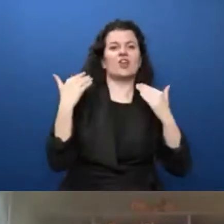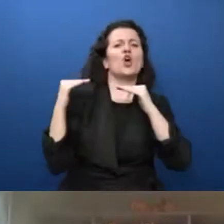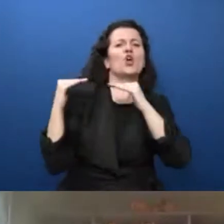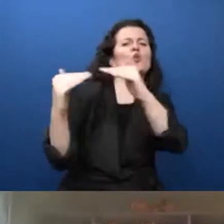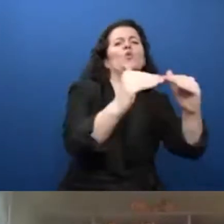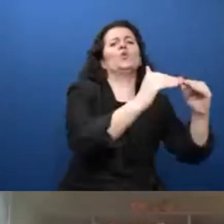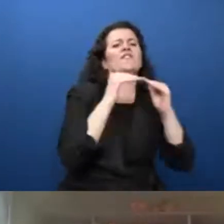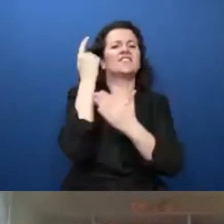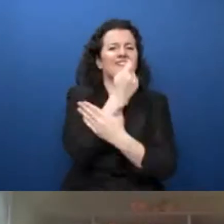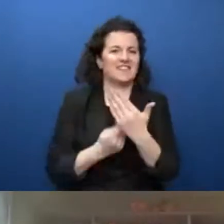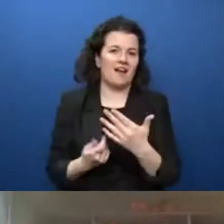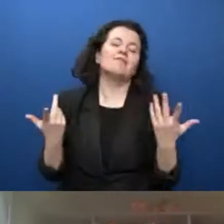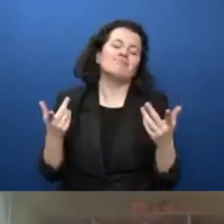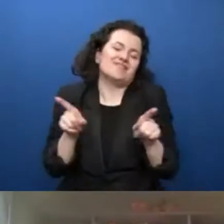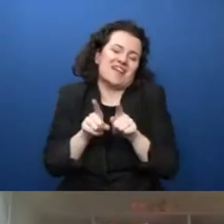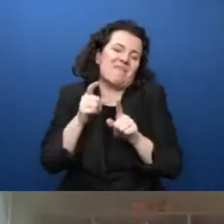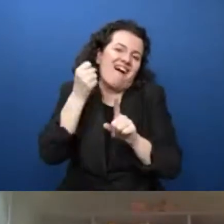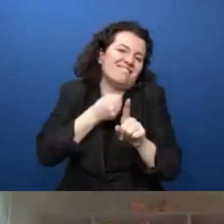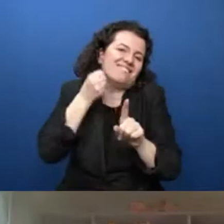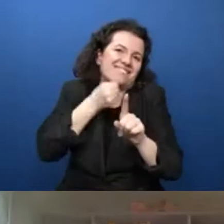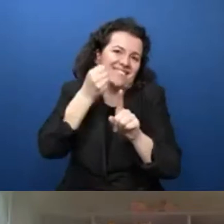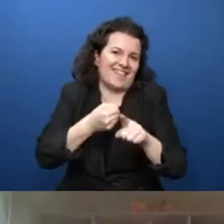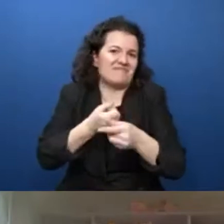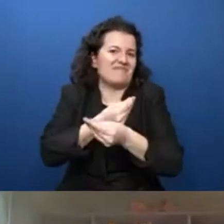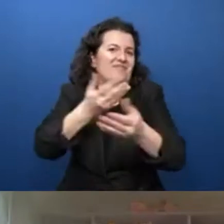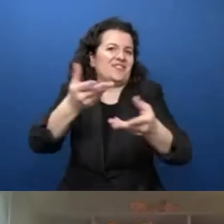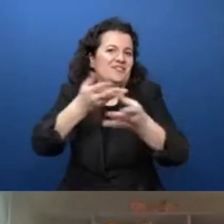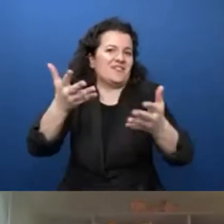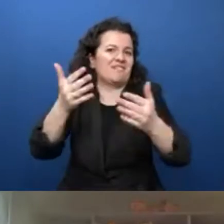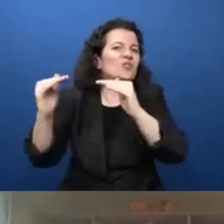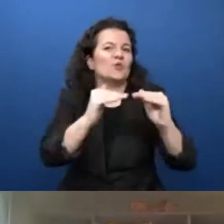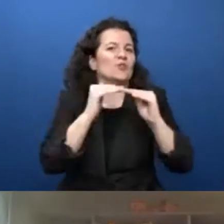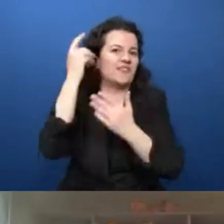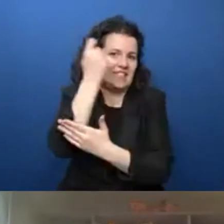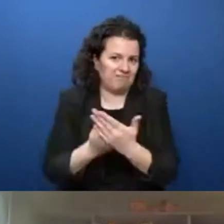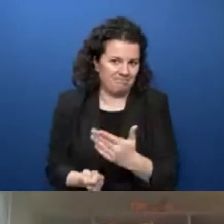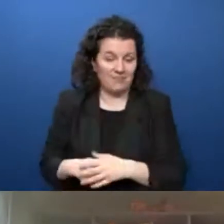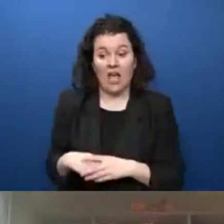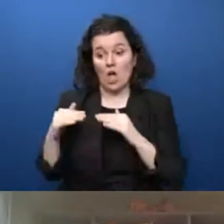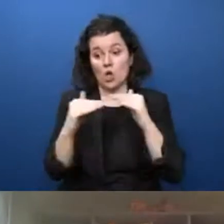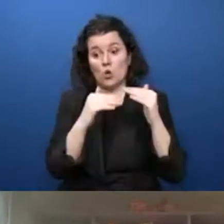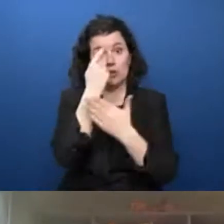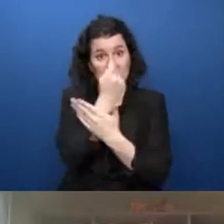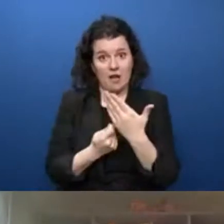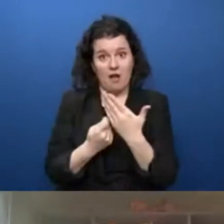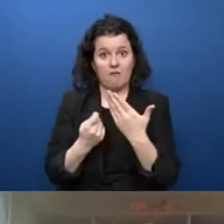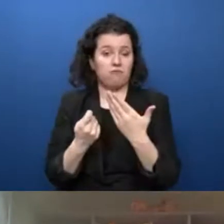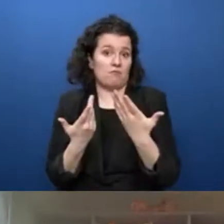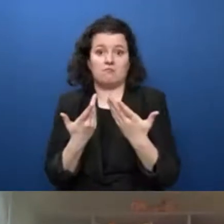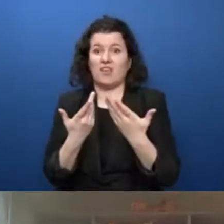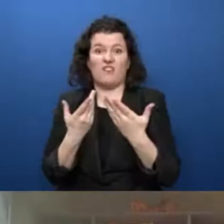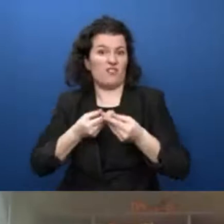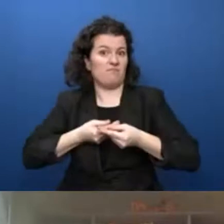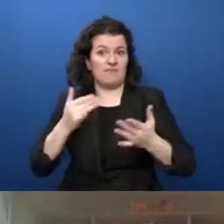I'd advocate for here. It's the one kind of framework that we've discovered that can make digital solutions available to everyone